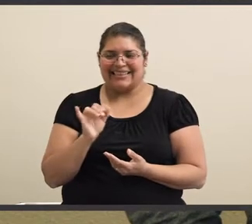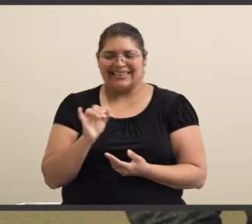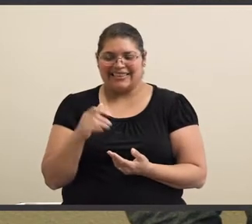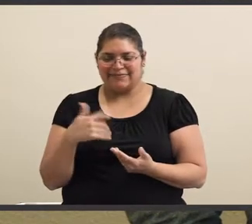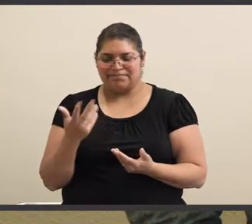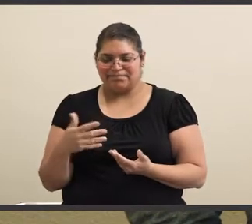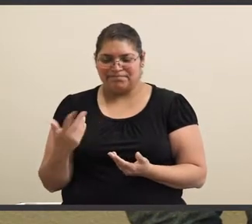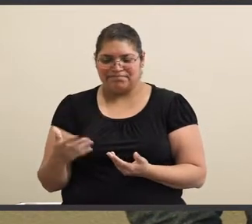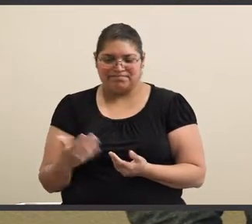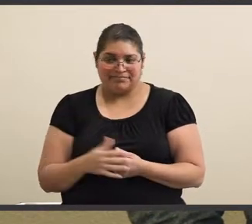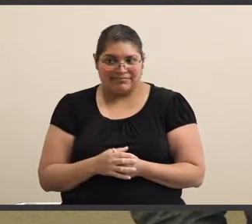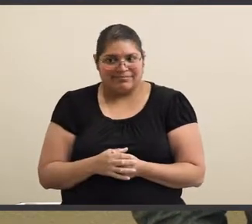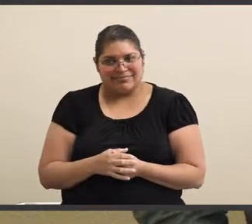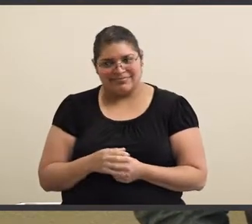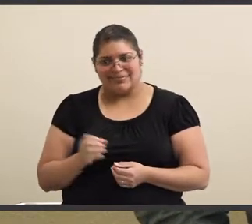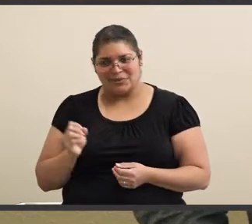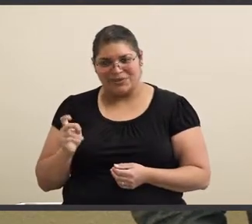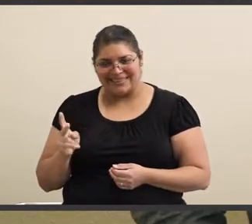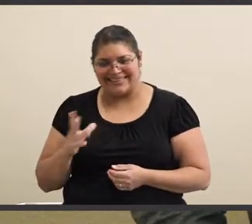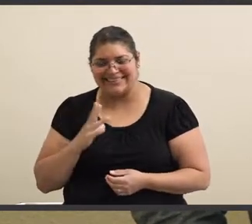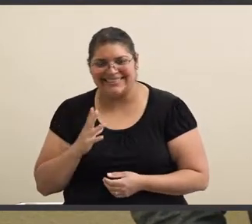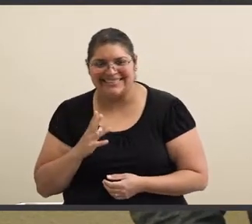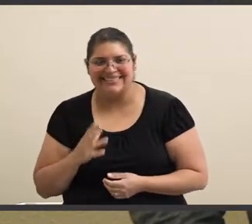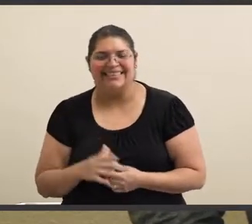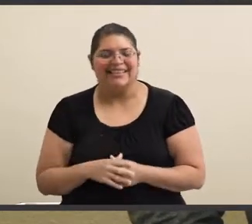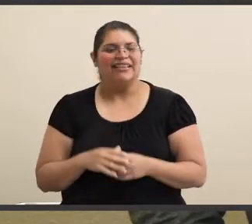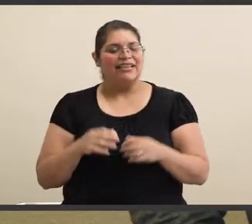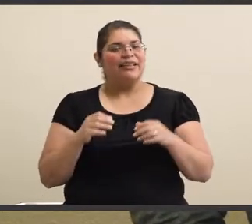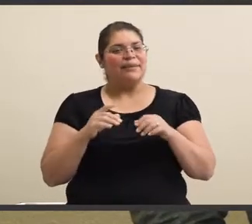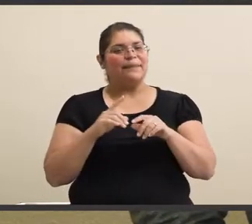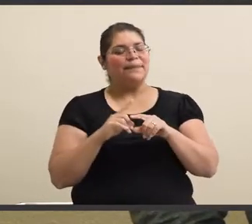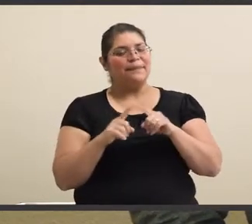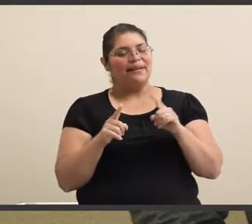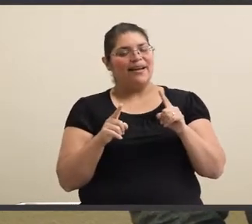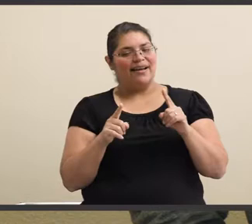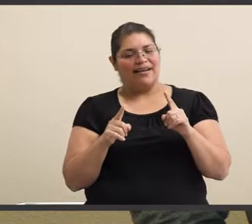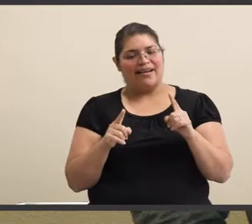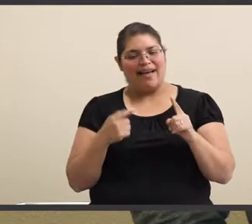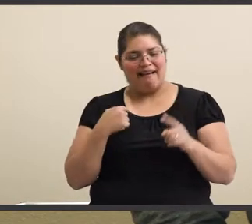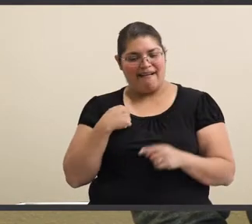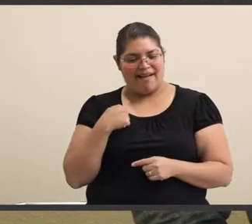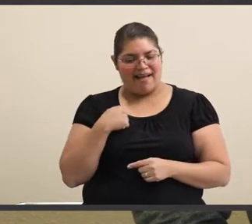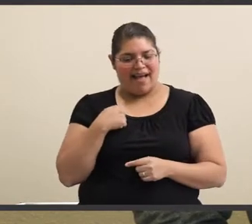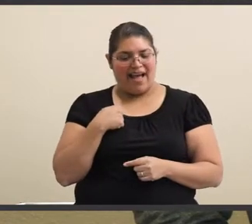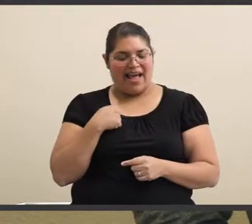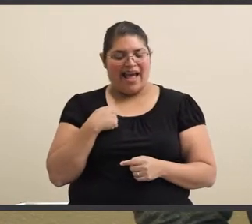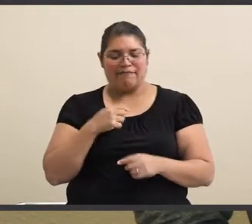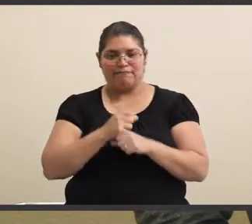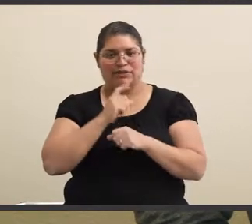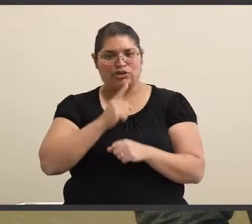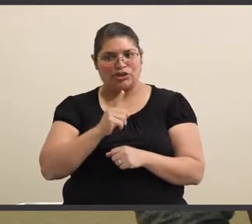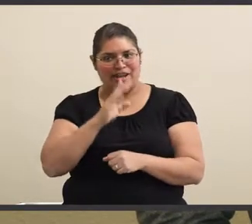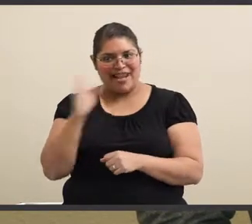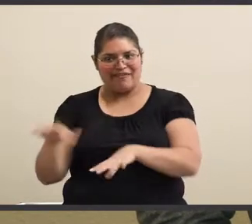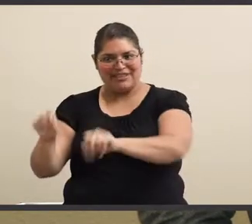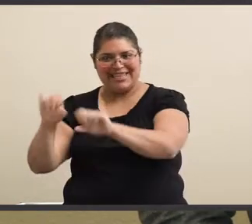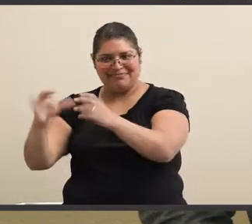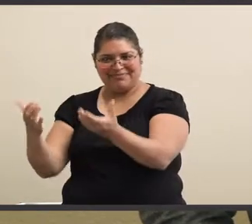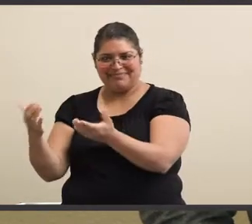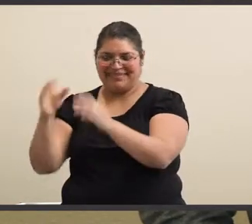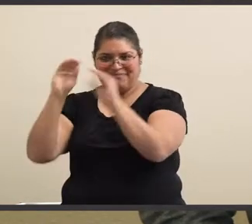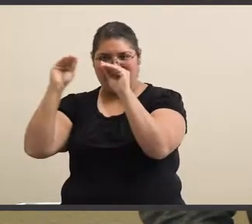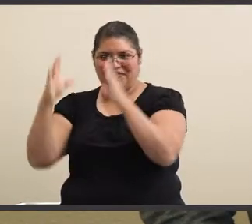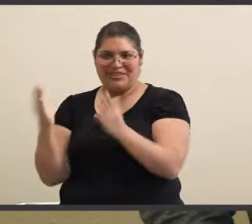okay. So I make sure to never take that professor again.